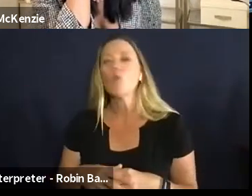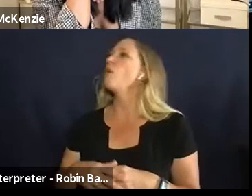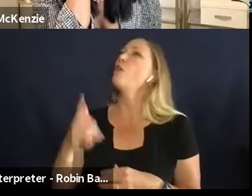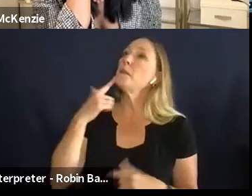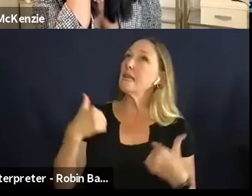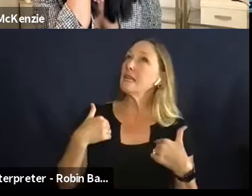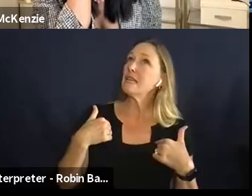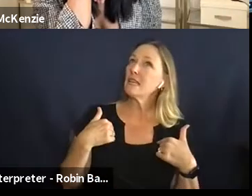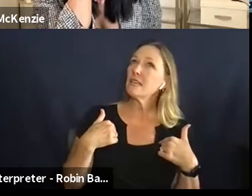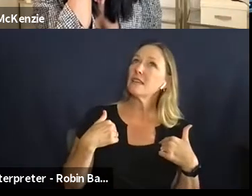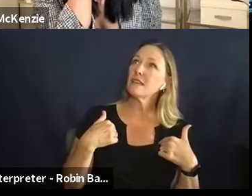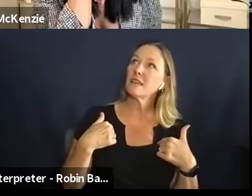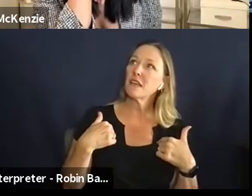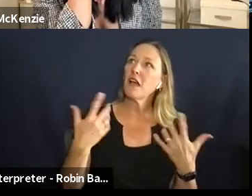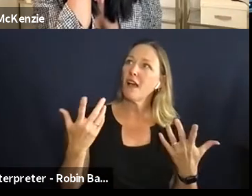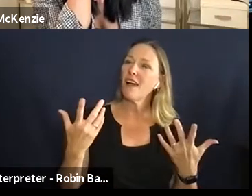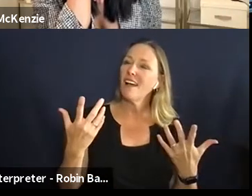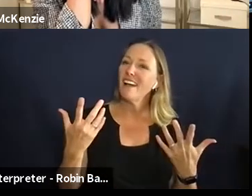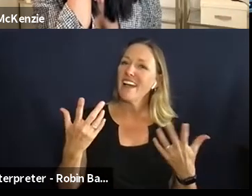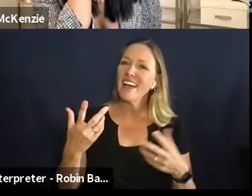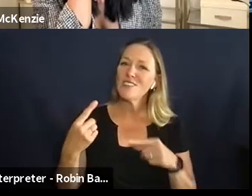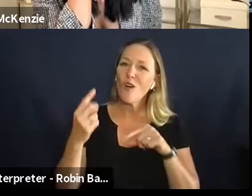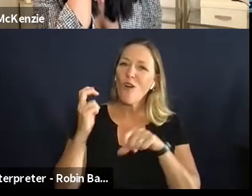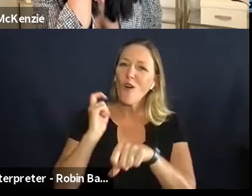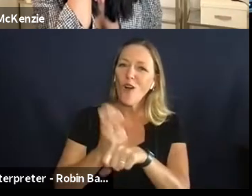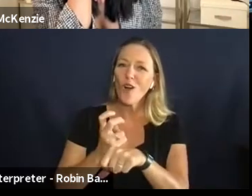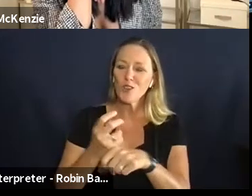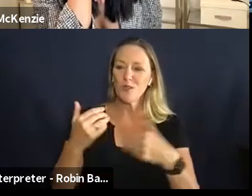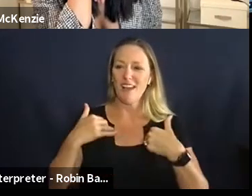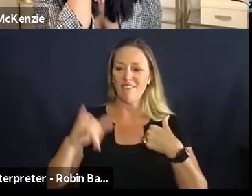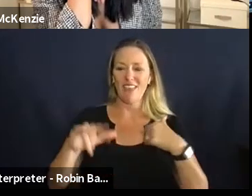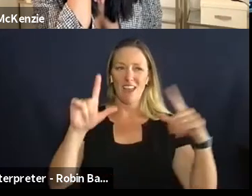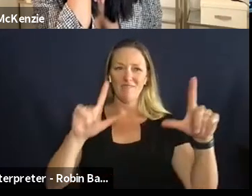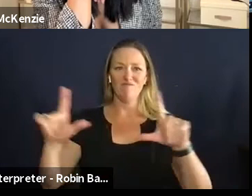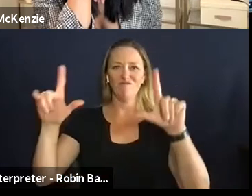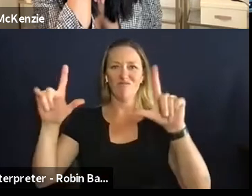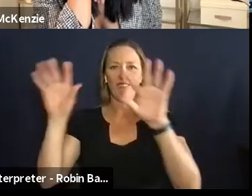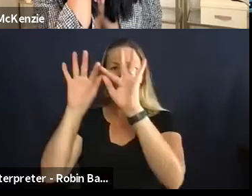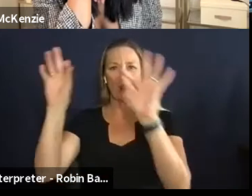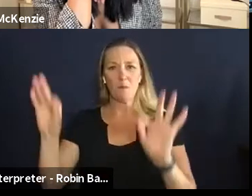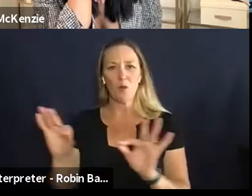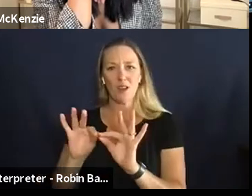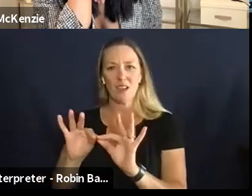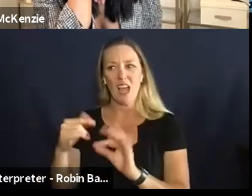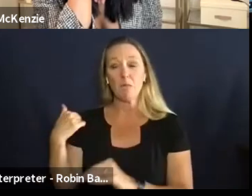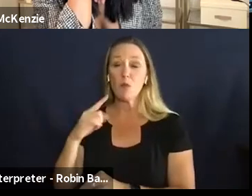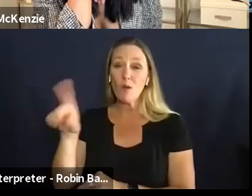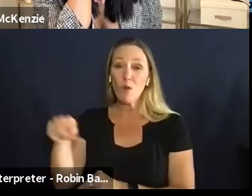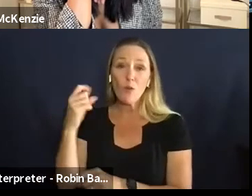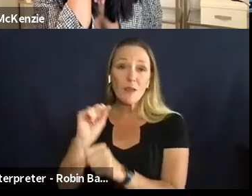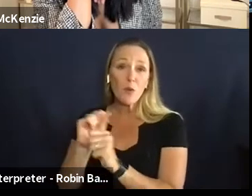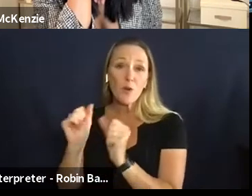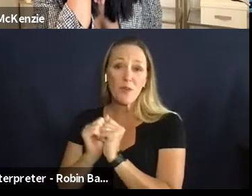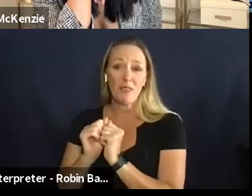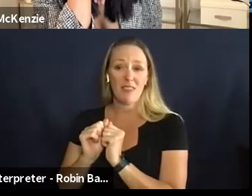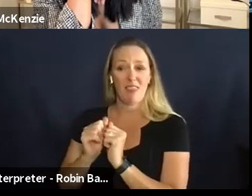it's been a it's been hard for me to have that framework because we only will work we we try we only work with people who are on this kind